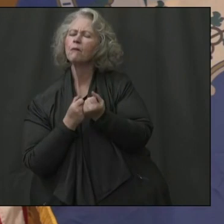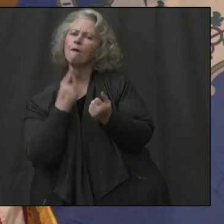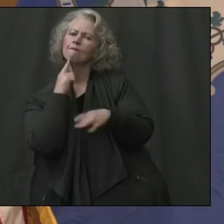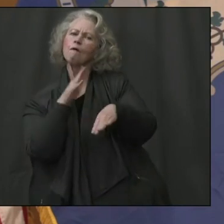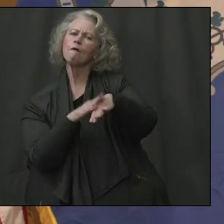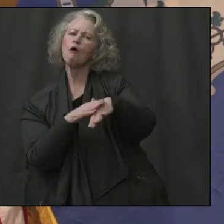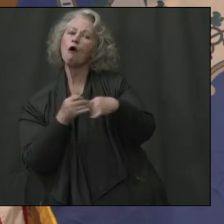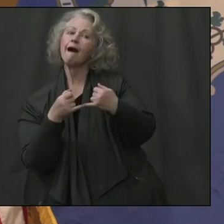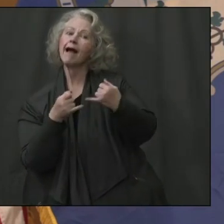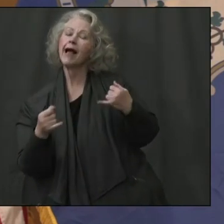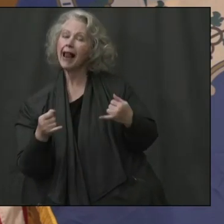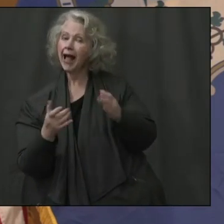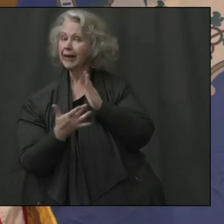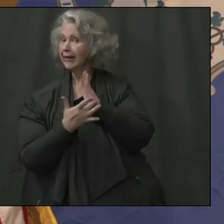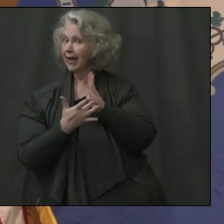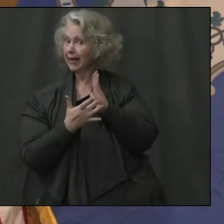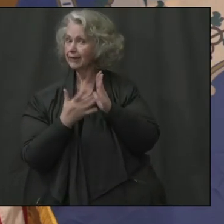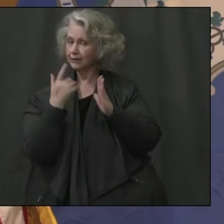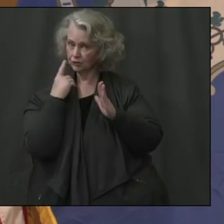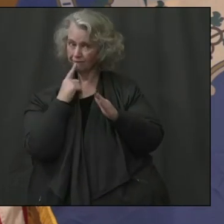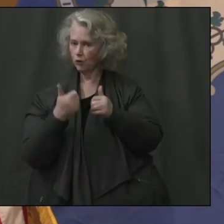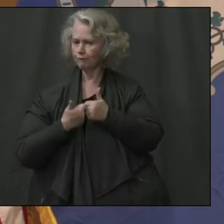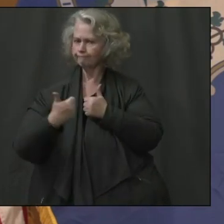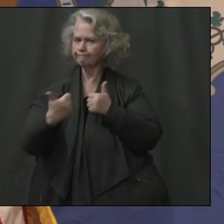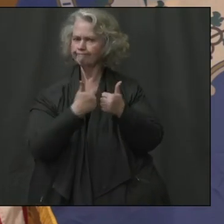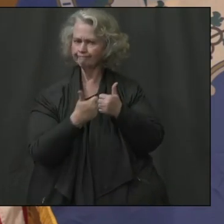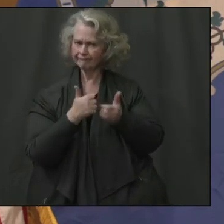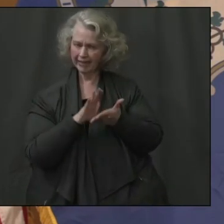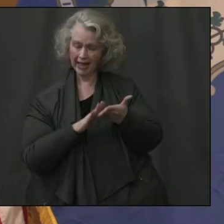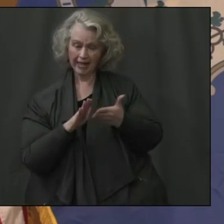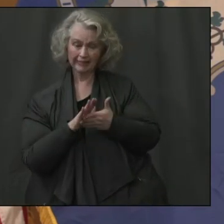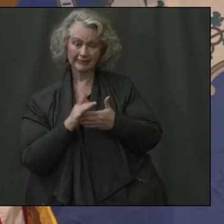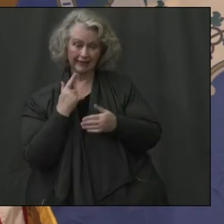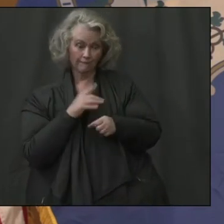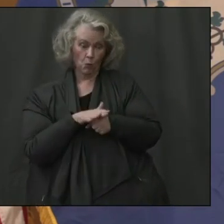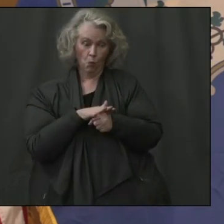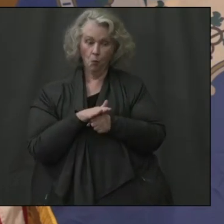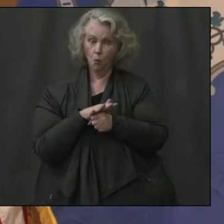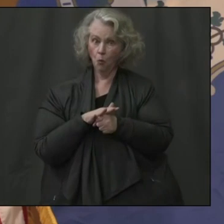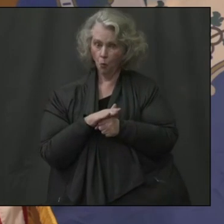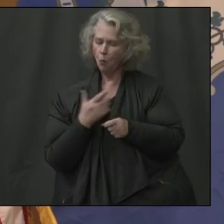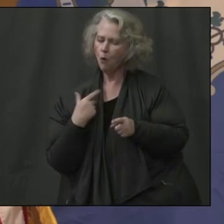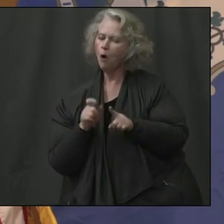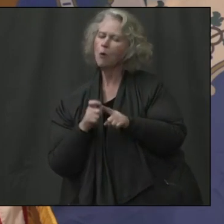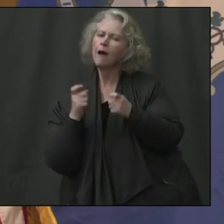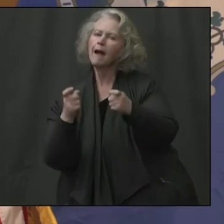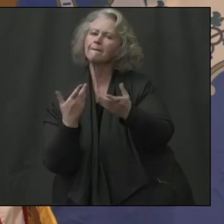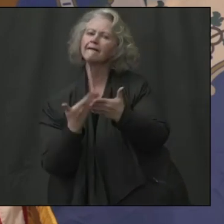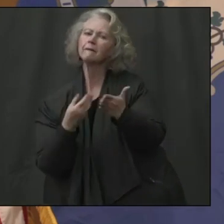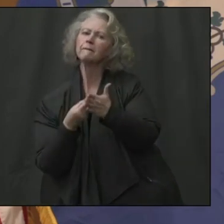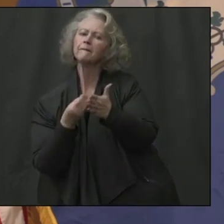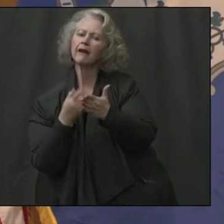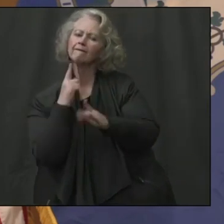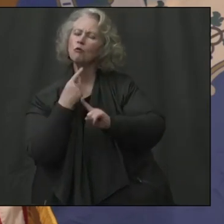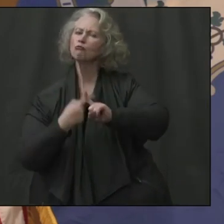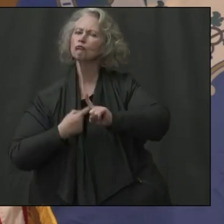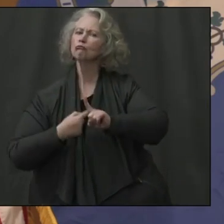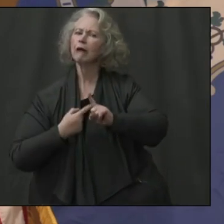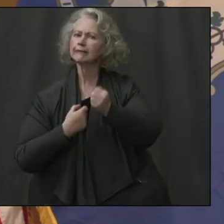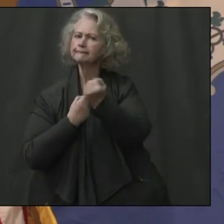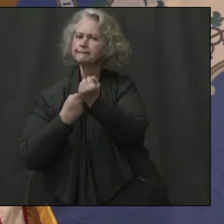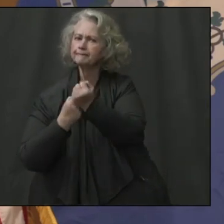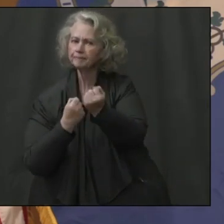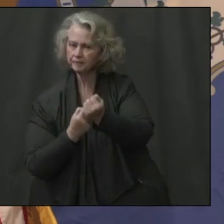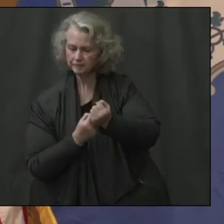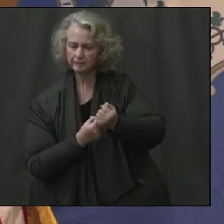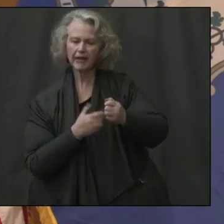of distance courses. If you're in the local municipality and you provide rental subsidies, stimulus funding has, um, funding